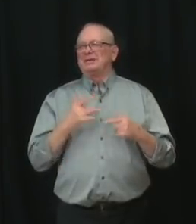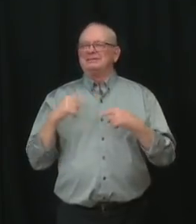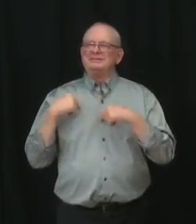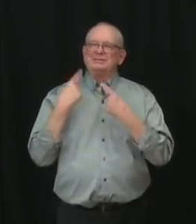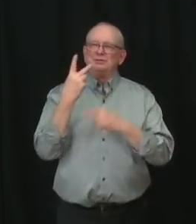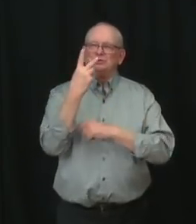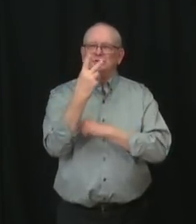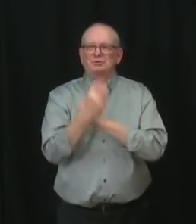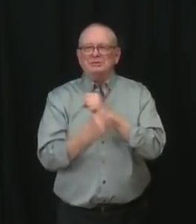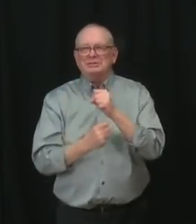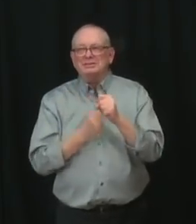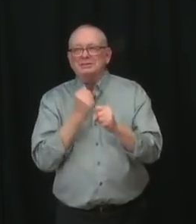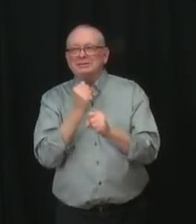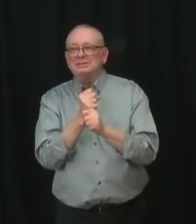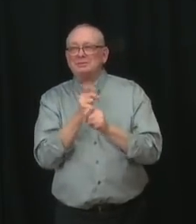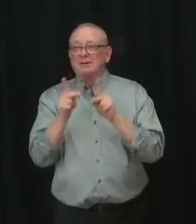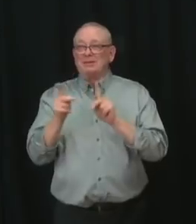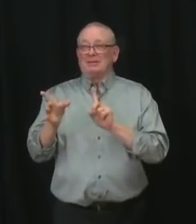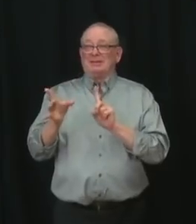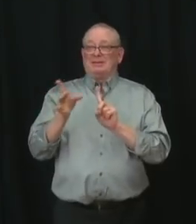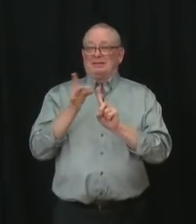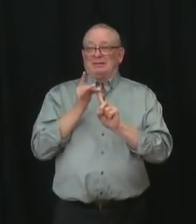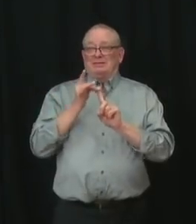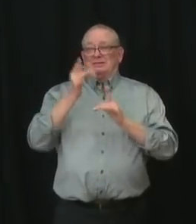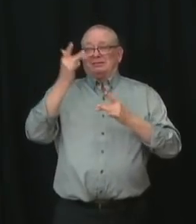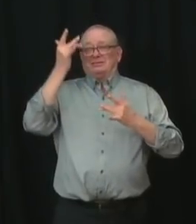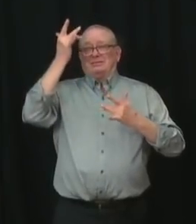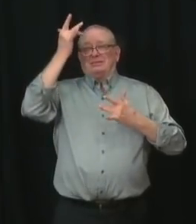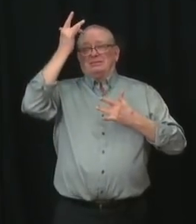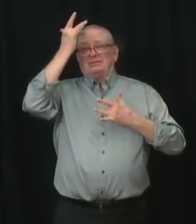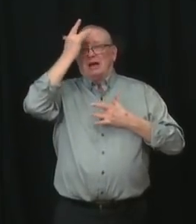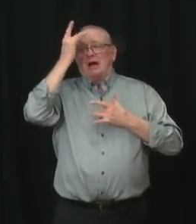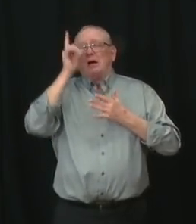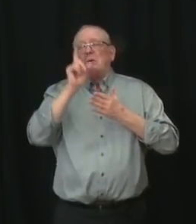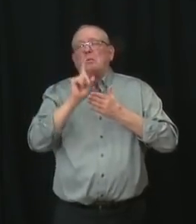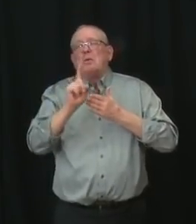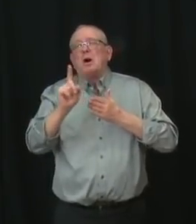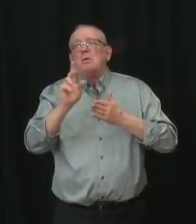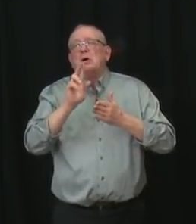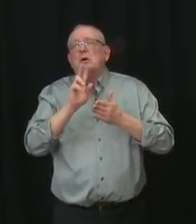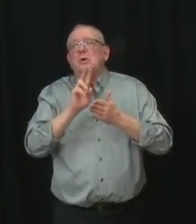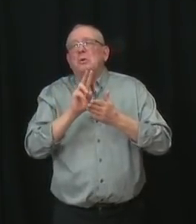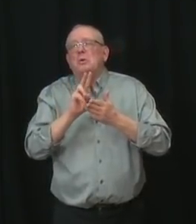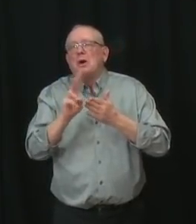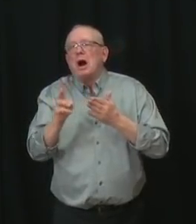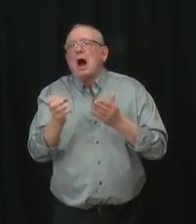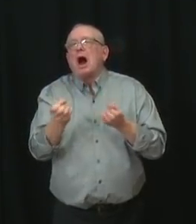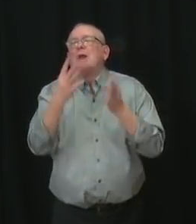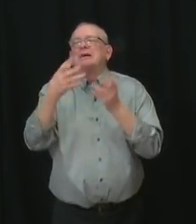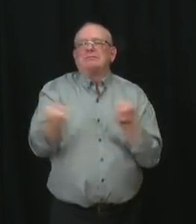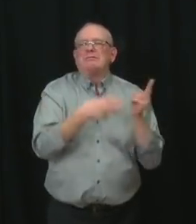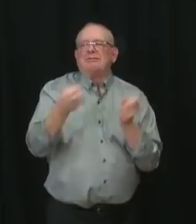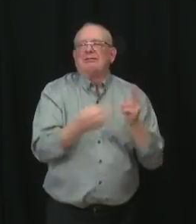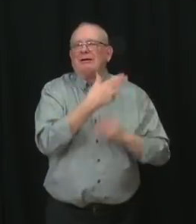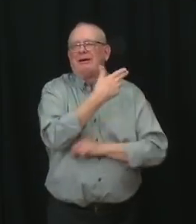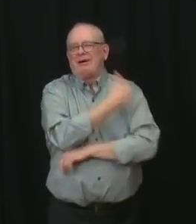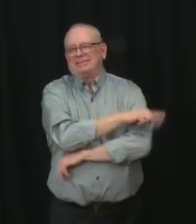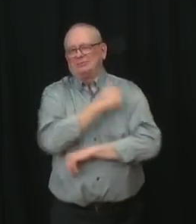no discrepancy in the fact that cases seem to be starting to be going down while admissions at the same time are rising.